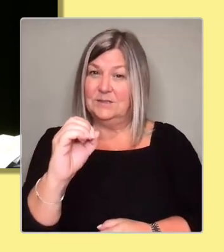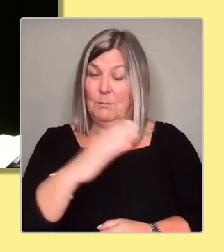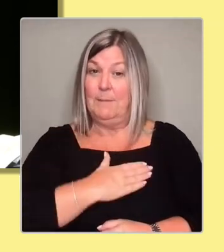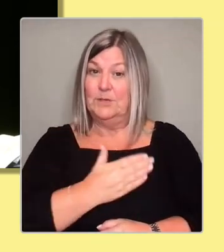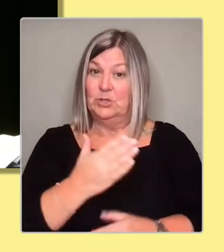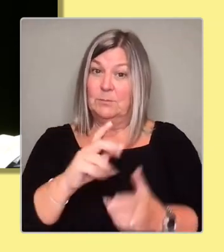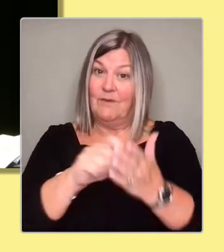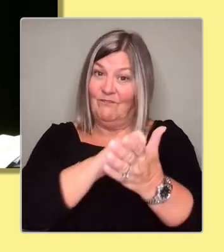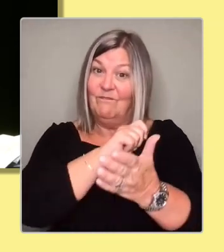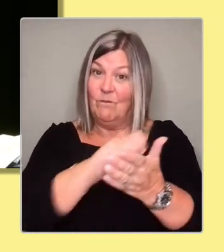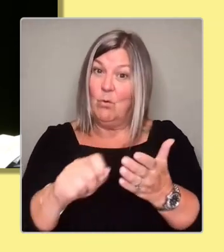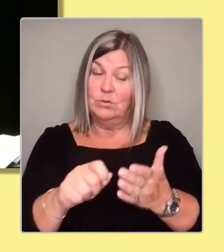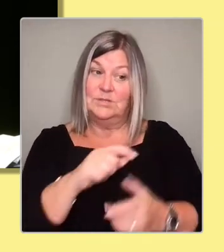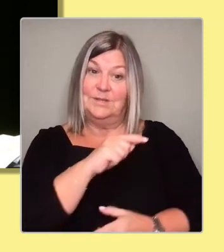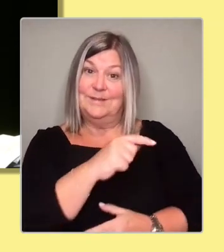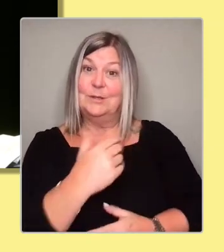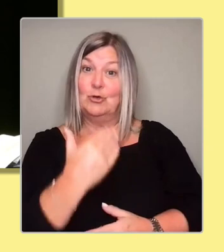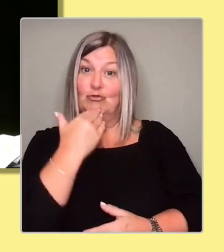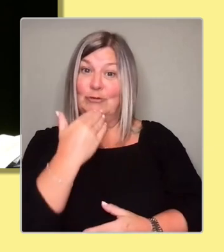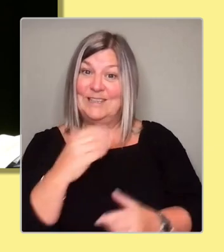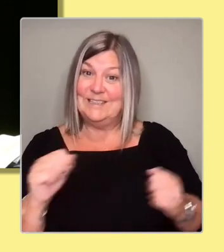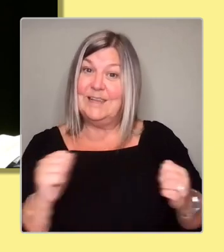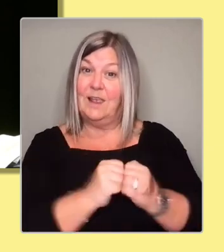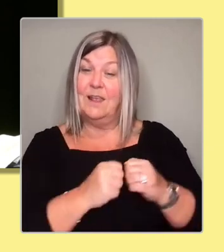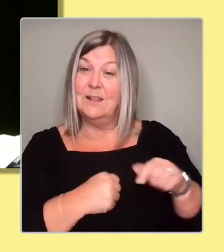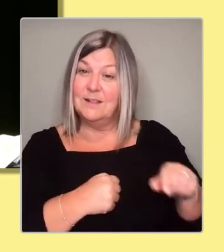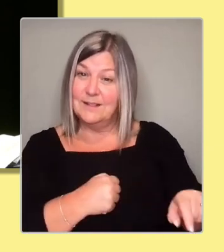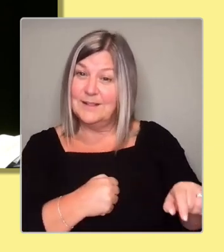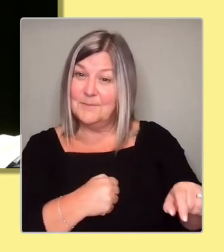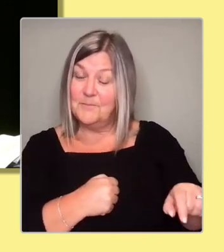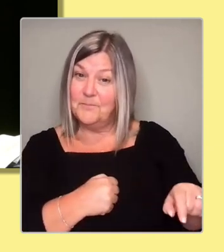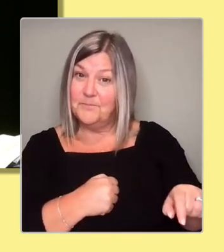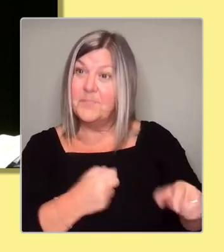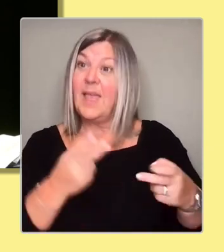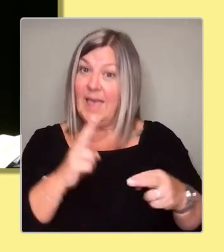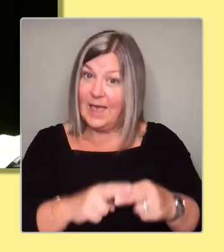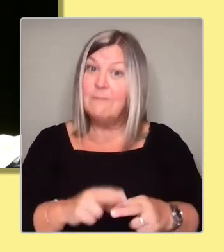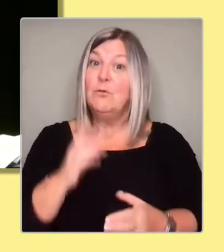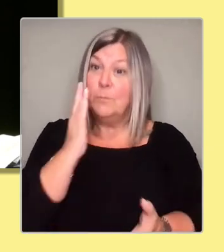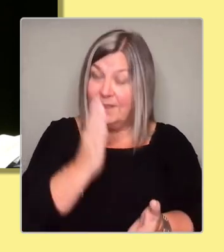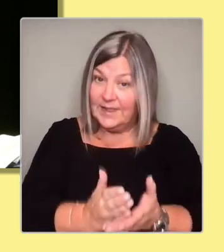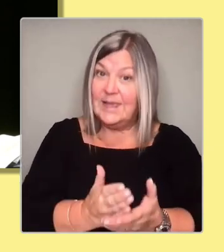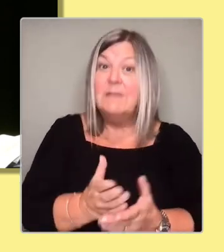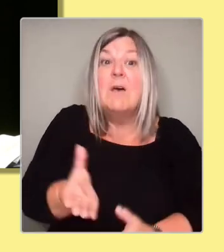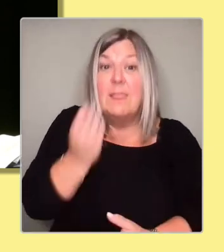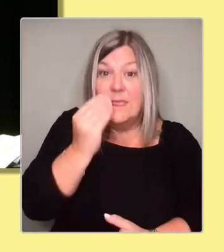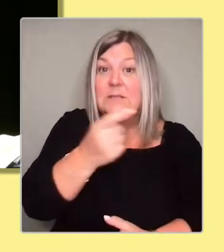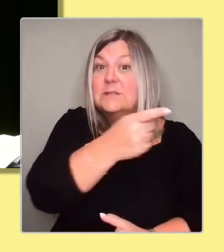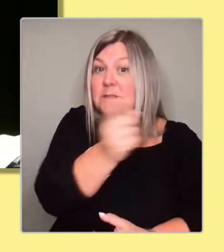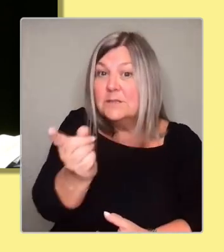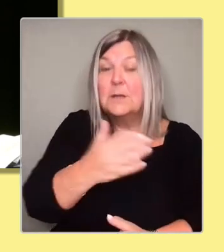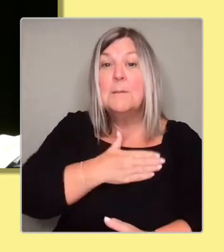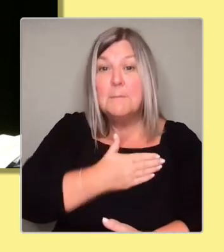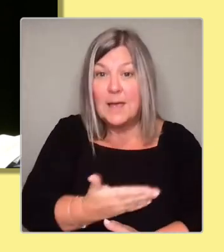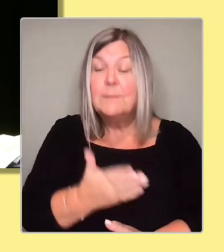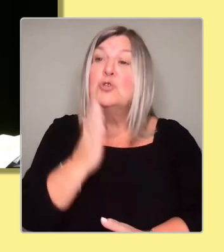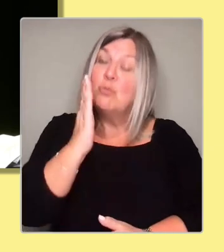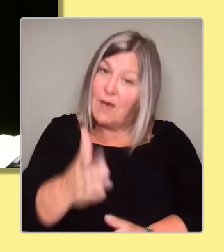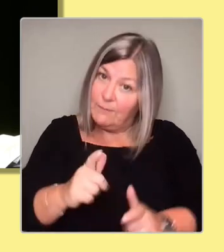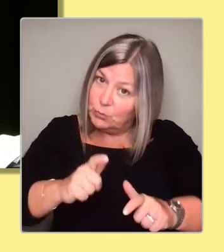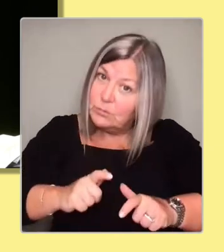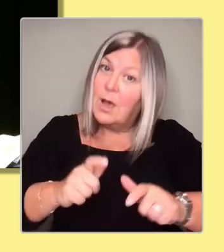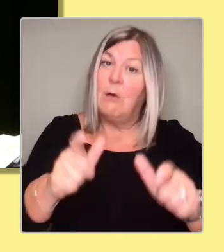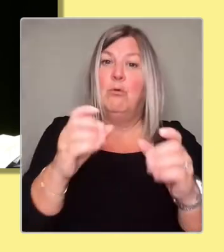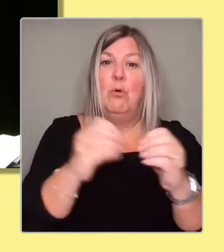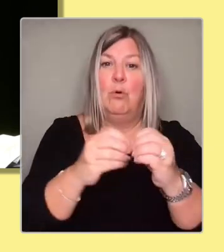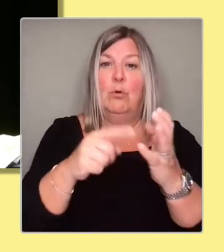So if you truly believe in listening to our membership, you've got to make sure we continue with the Butte House agreement. And on this principle,